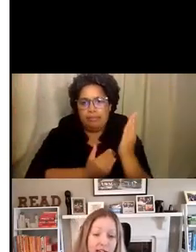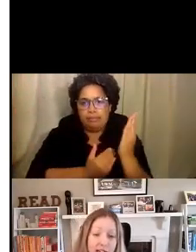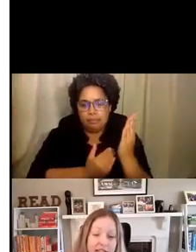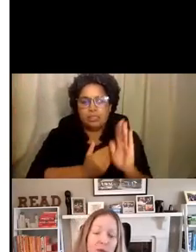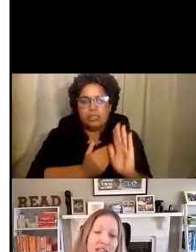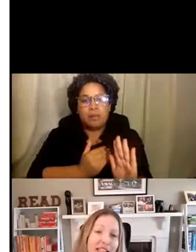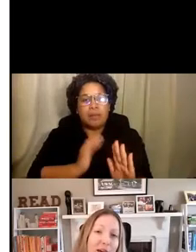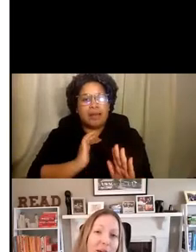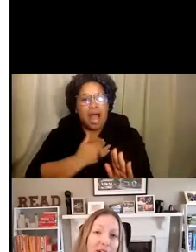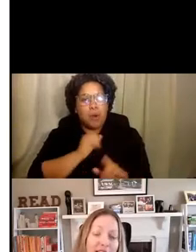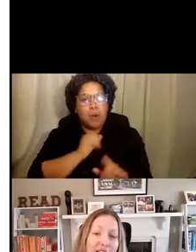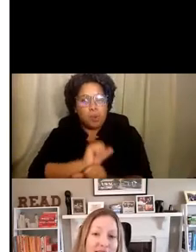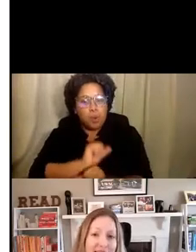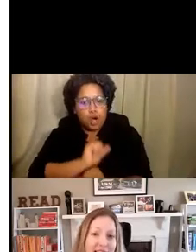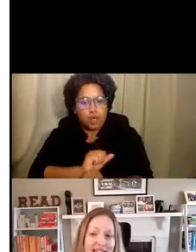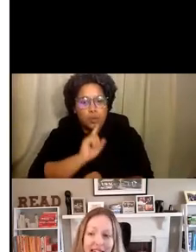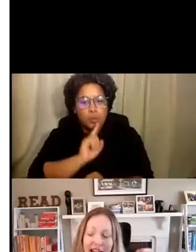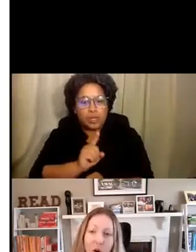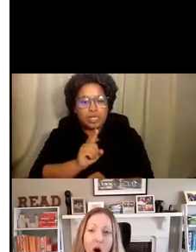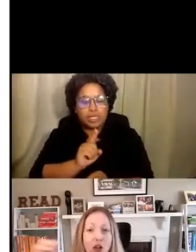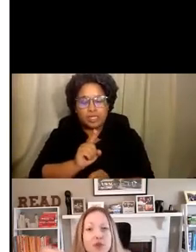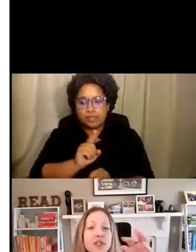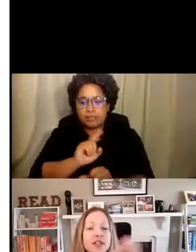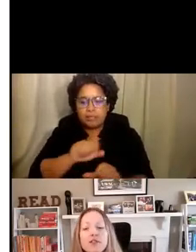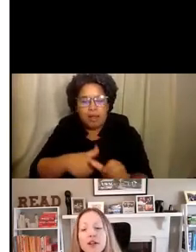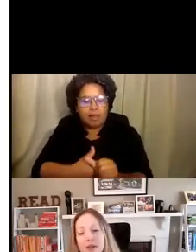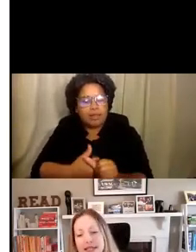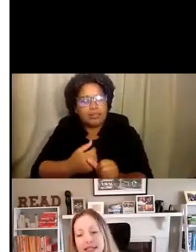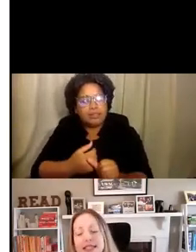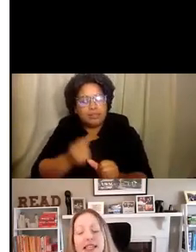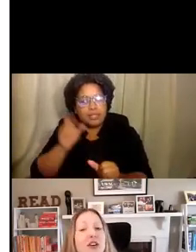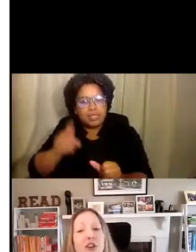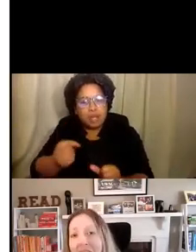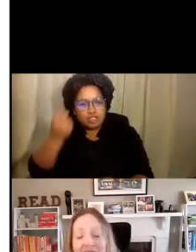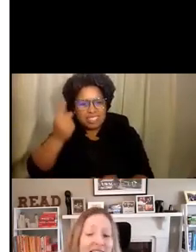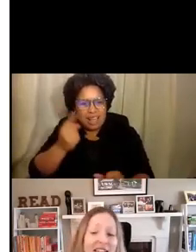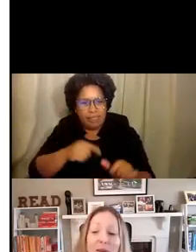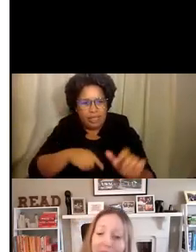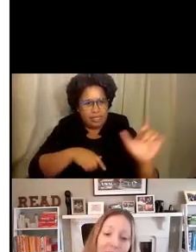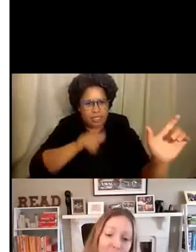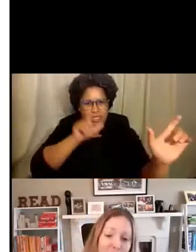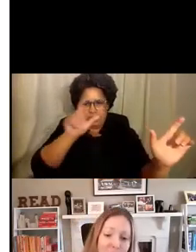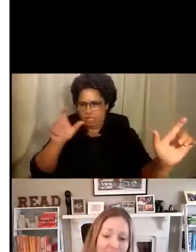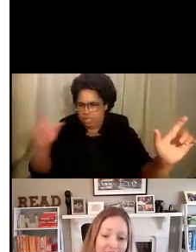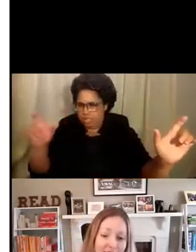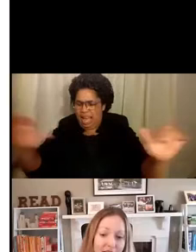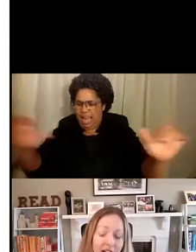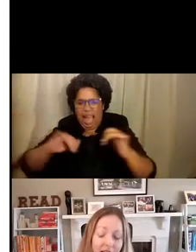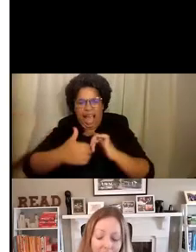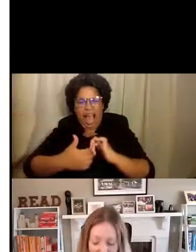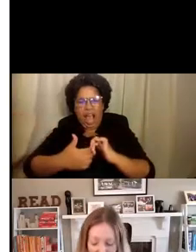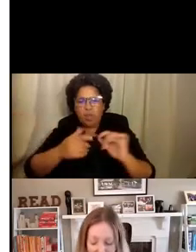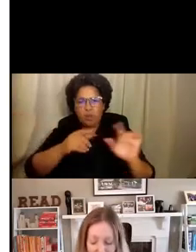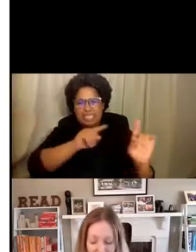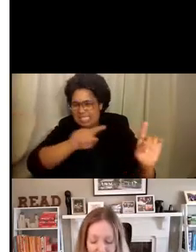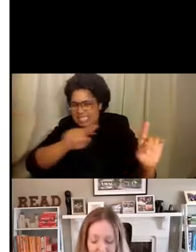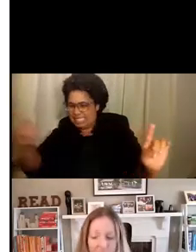our work, it's really about understanding how all those different pieces interact and compound with one another